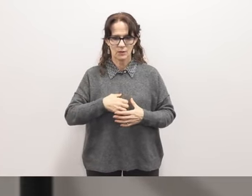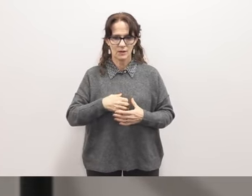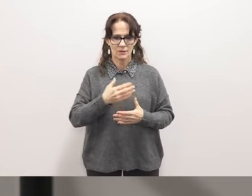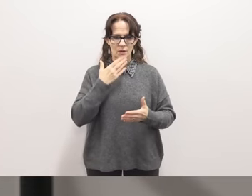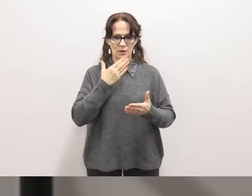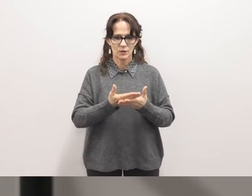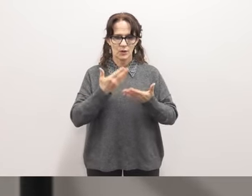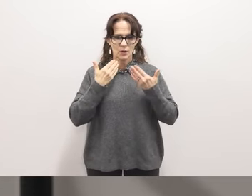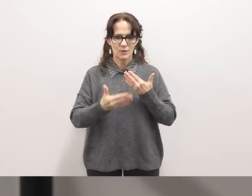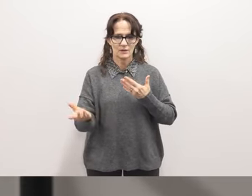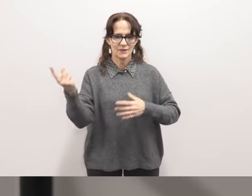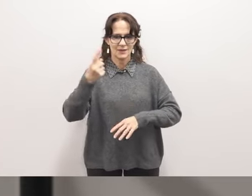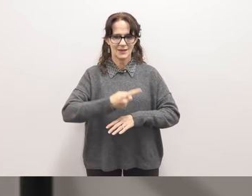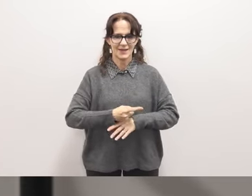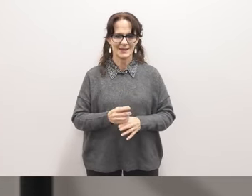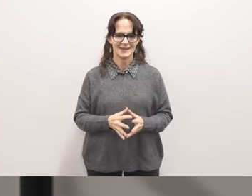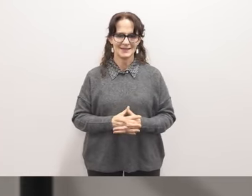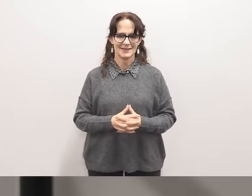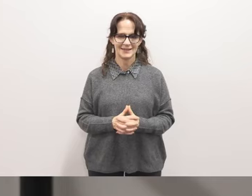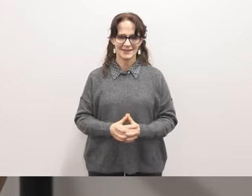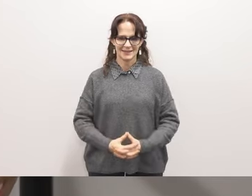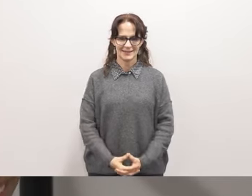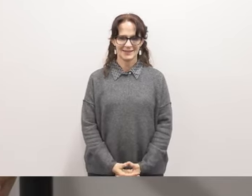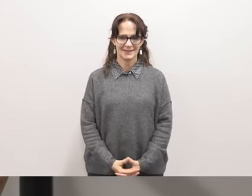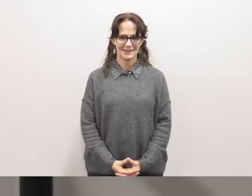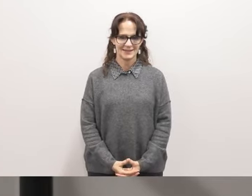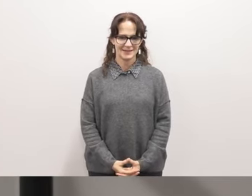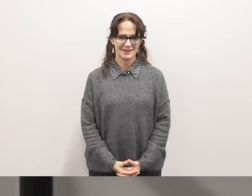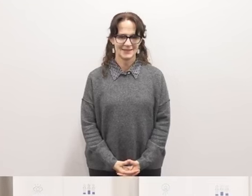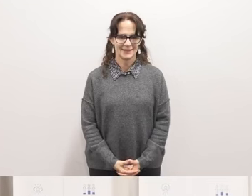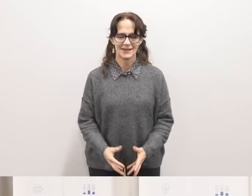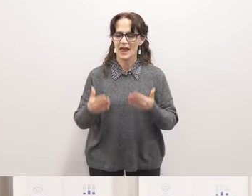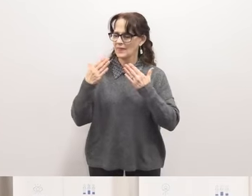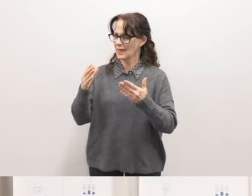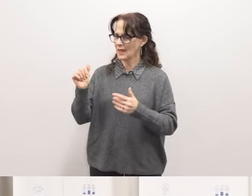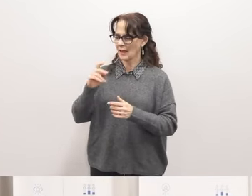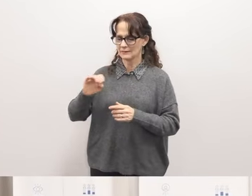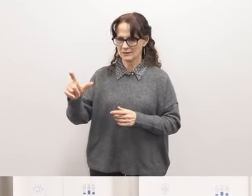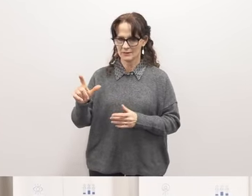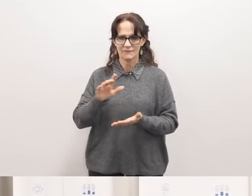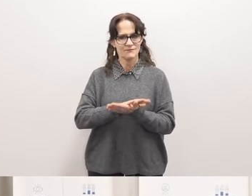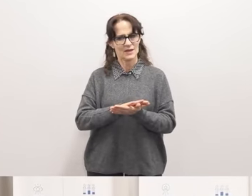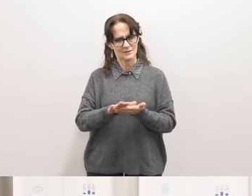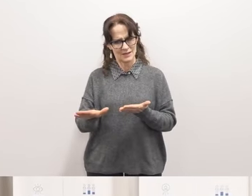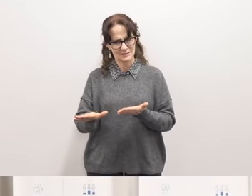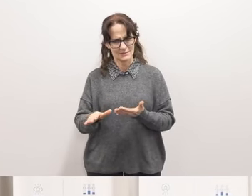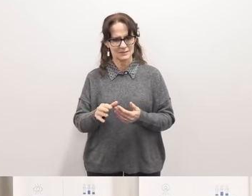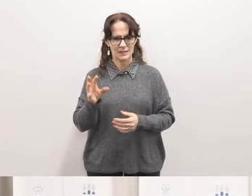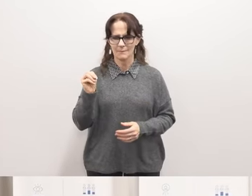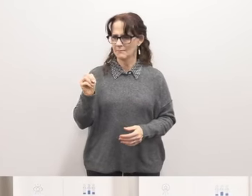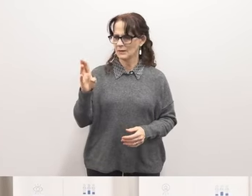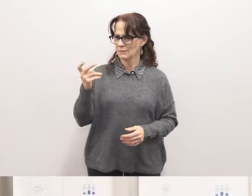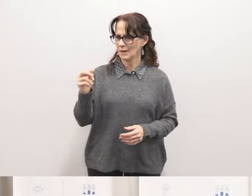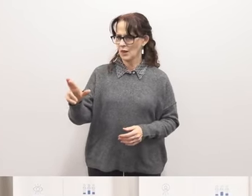rest of their day thank you axel it was very nice mr miller